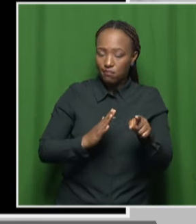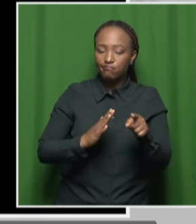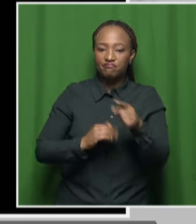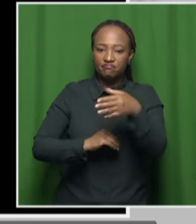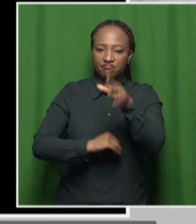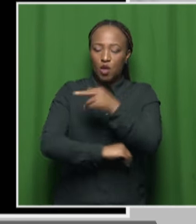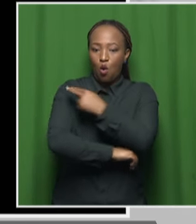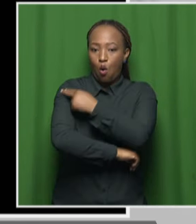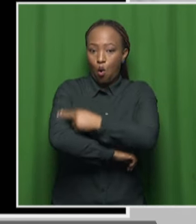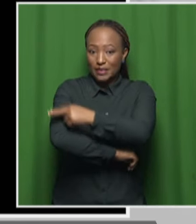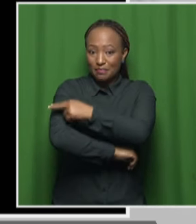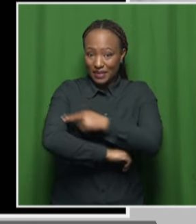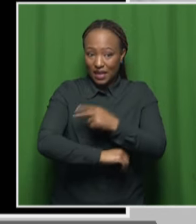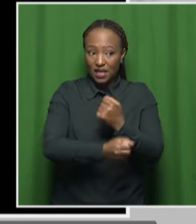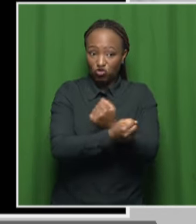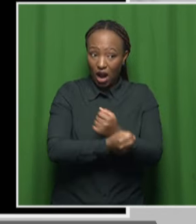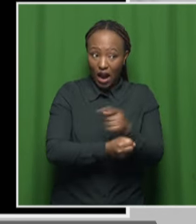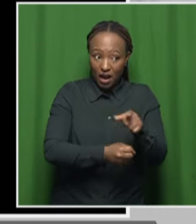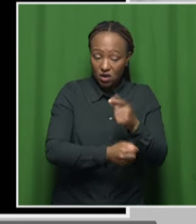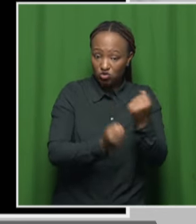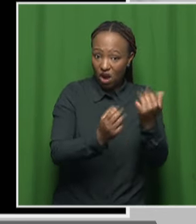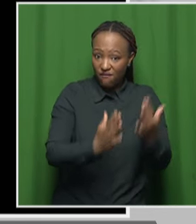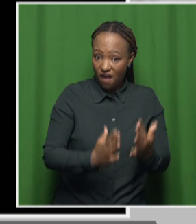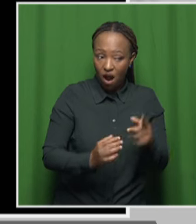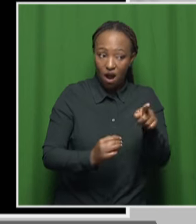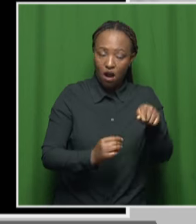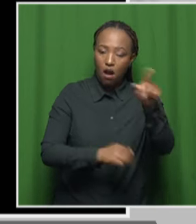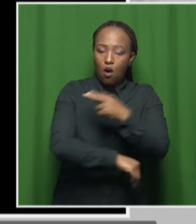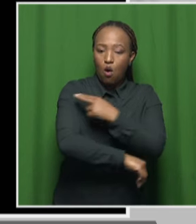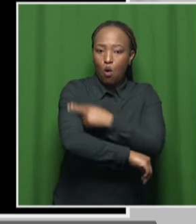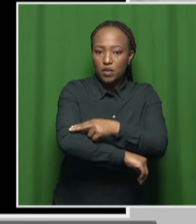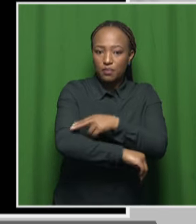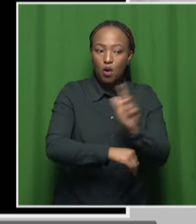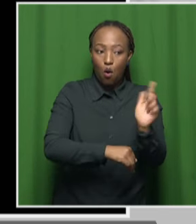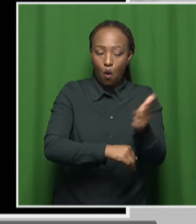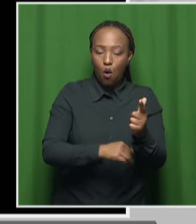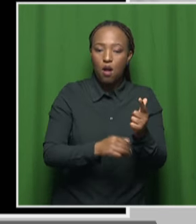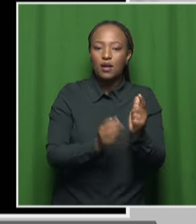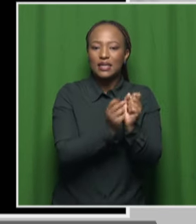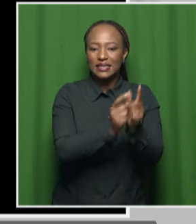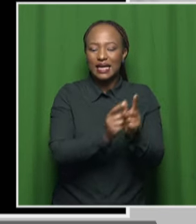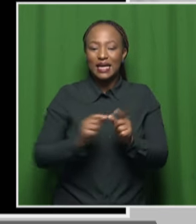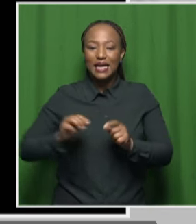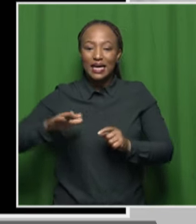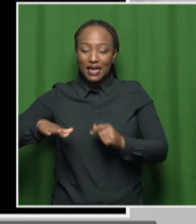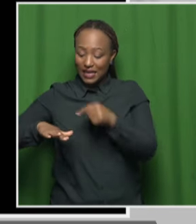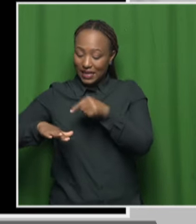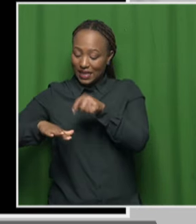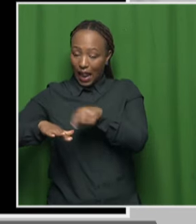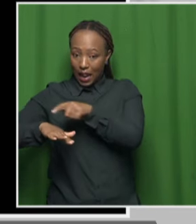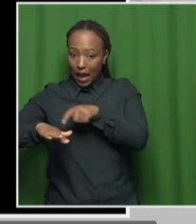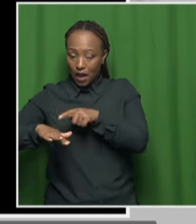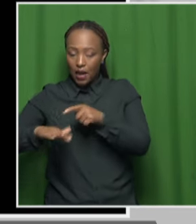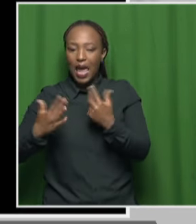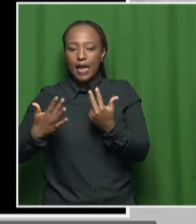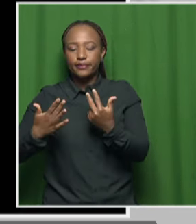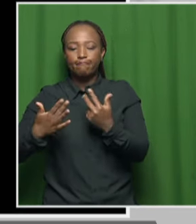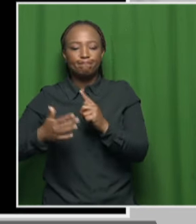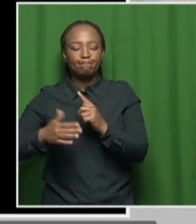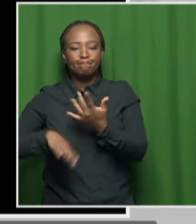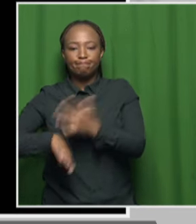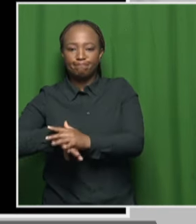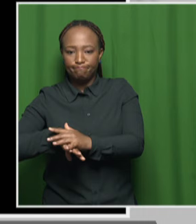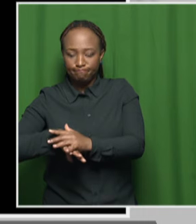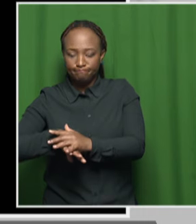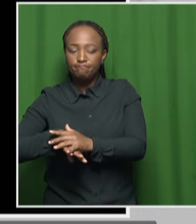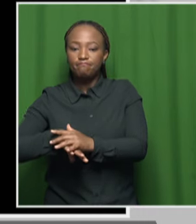the driver of the truck. So all of them were injured and eight of them have passed on. And the